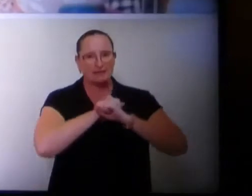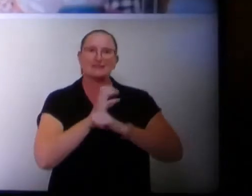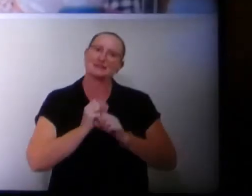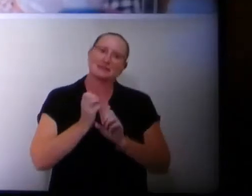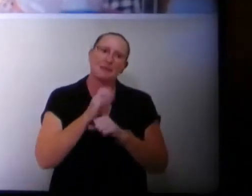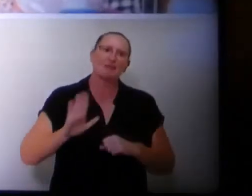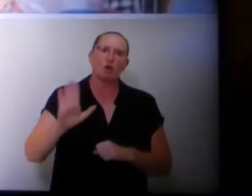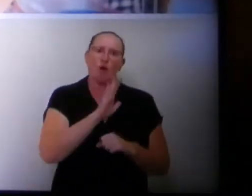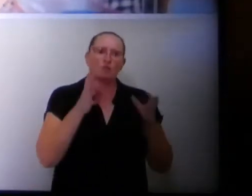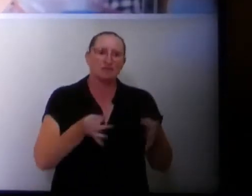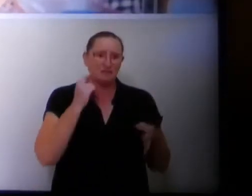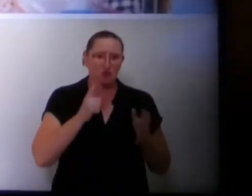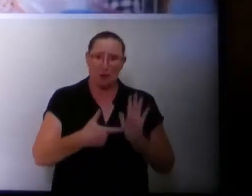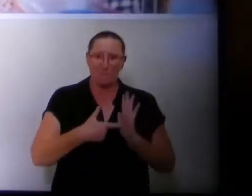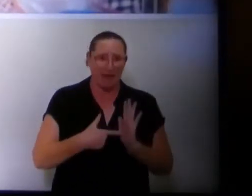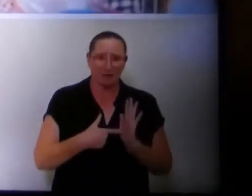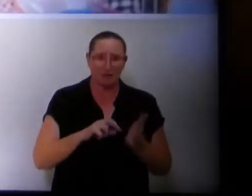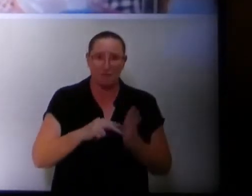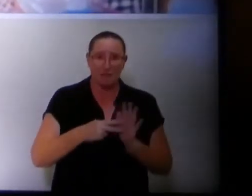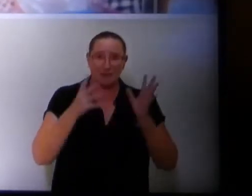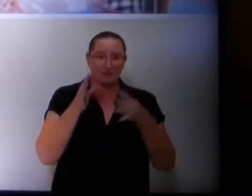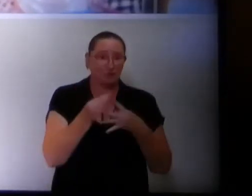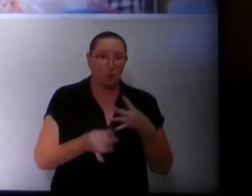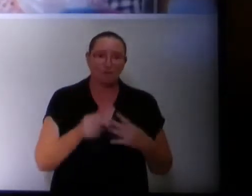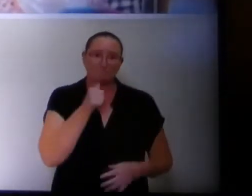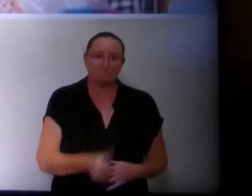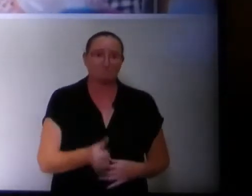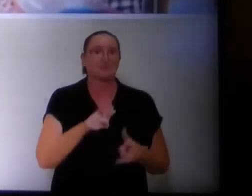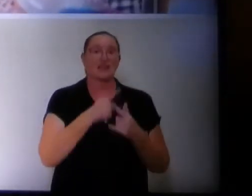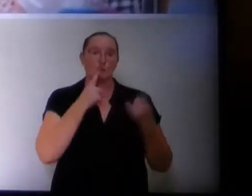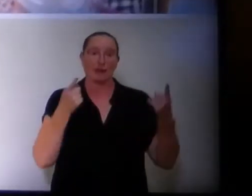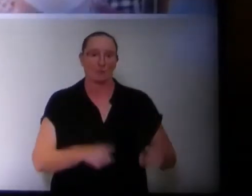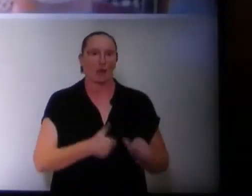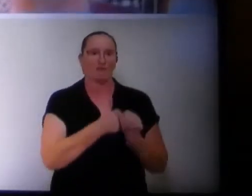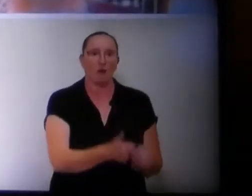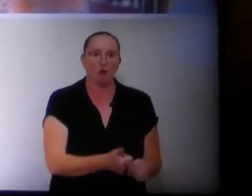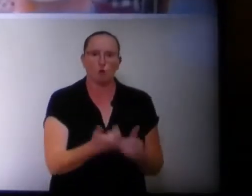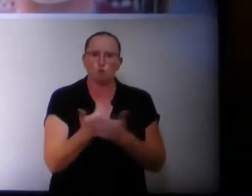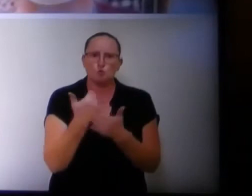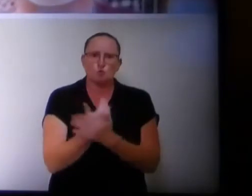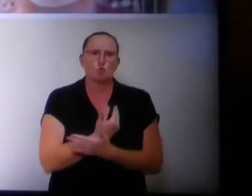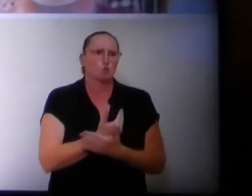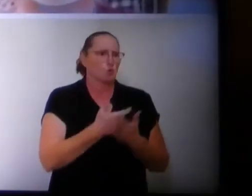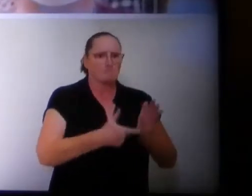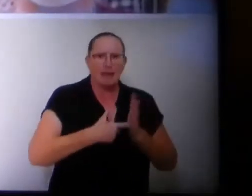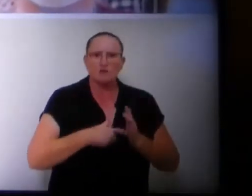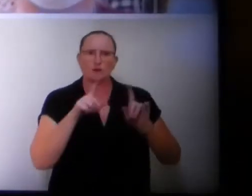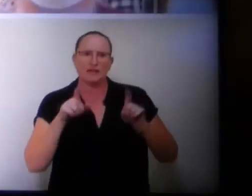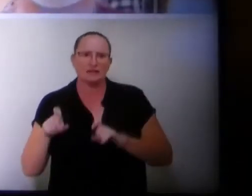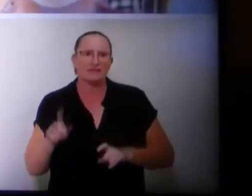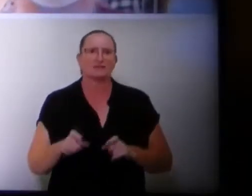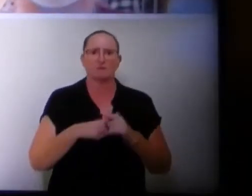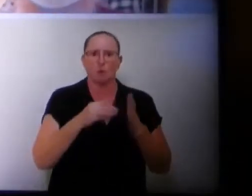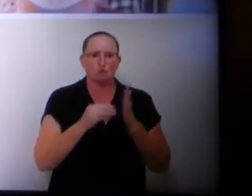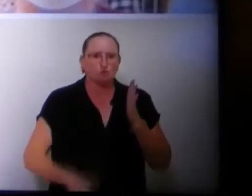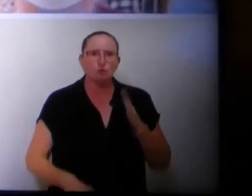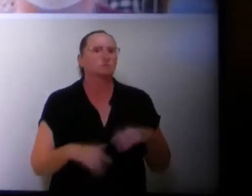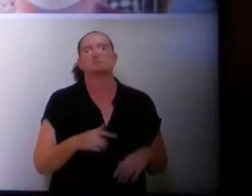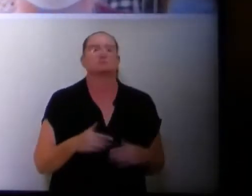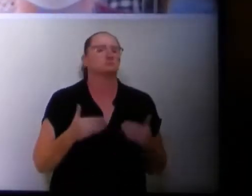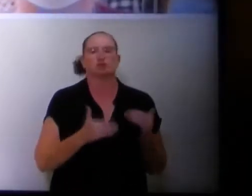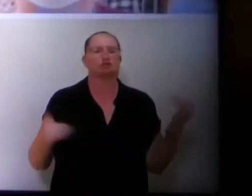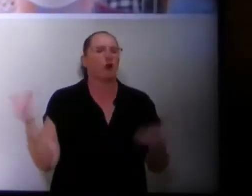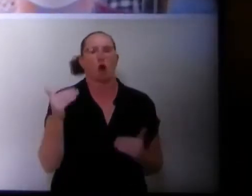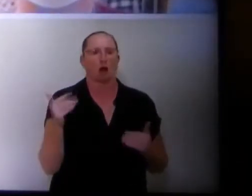own decisions. If you mandate, this is no longer a choice. Once we comply, what's next? New mandates, mandatory testing, and COVID vaccines for students? This has gone